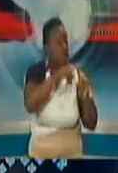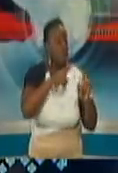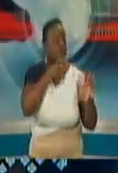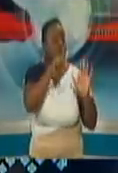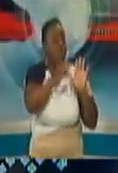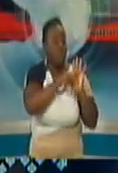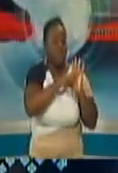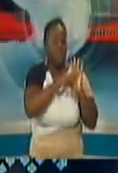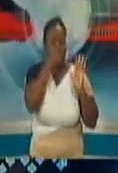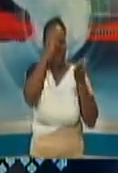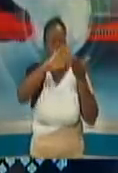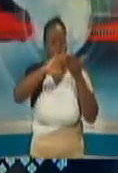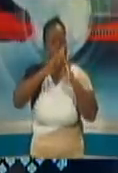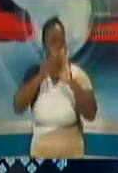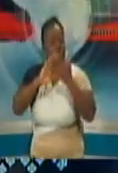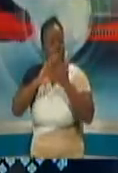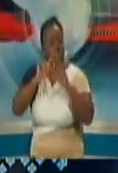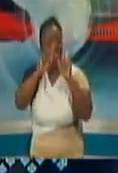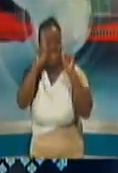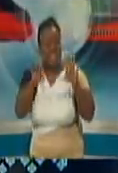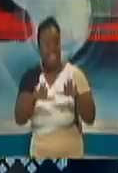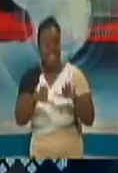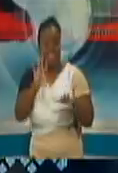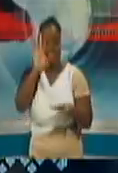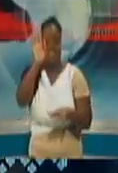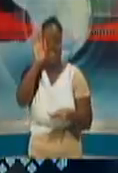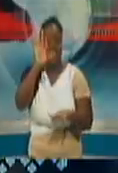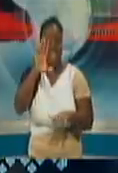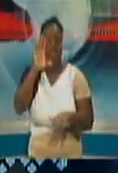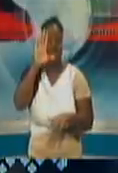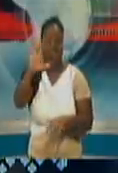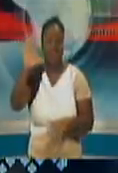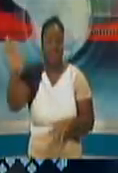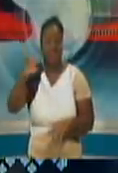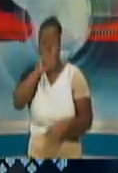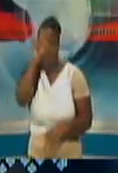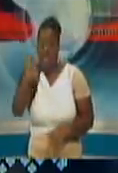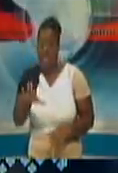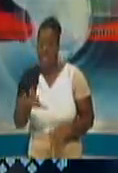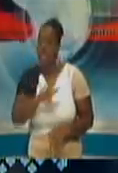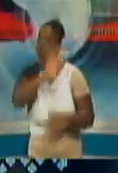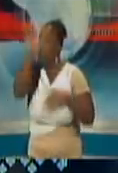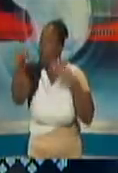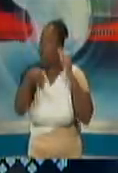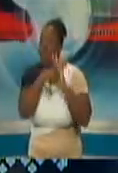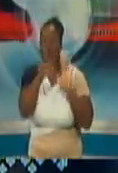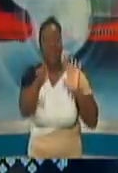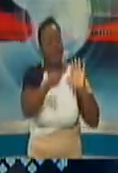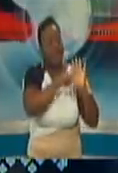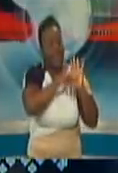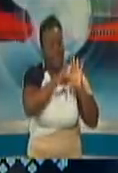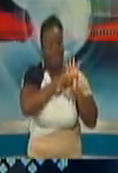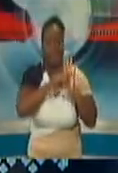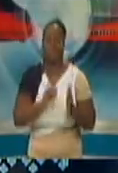testing I omitted earlier we had done 955 community tests thus far and all of them remain negative.